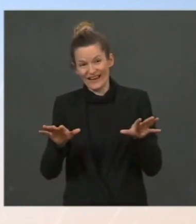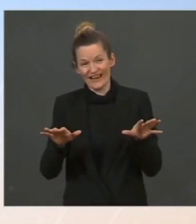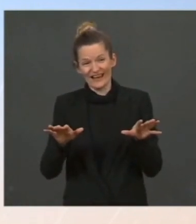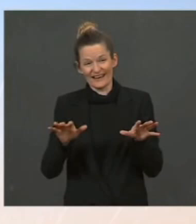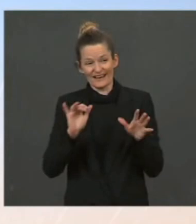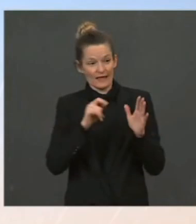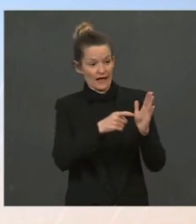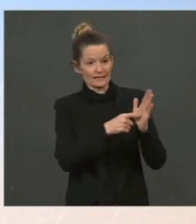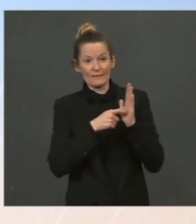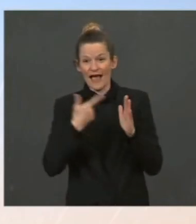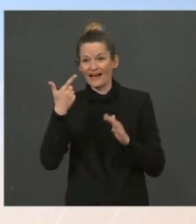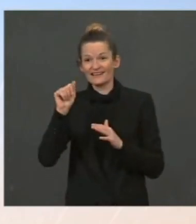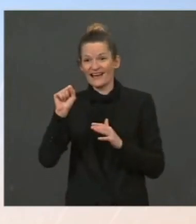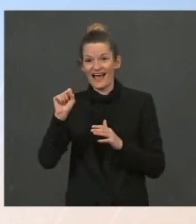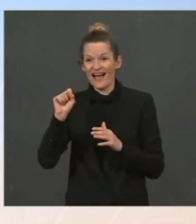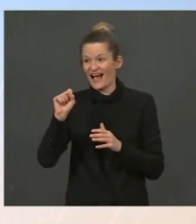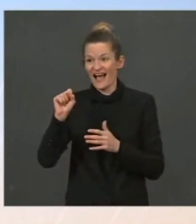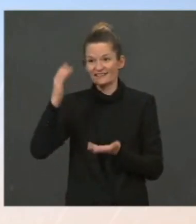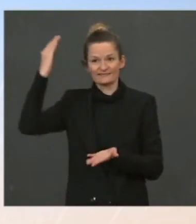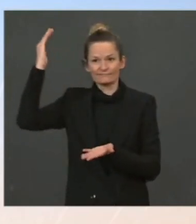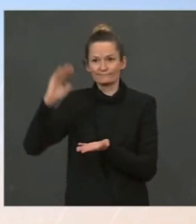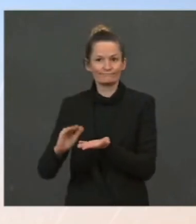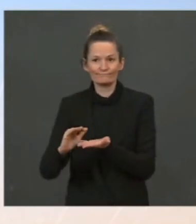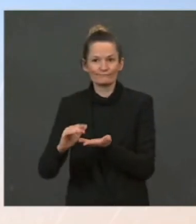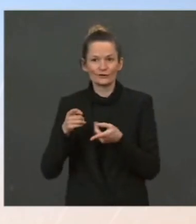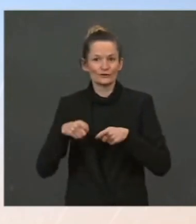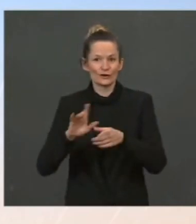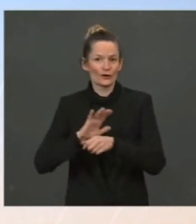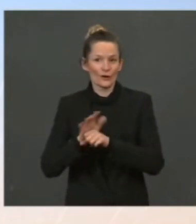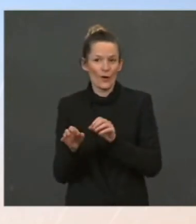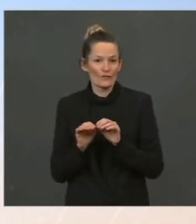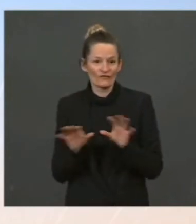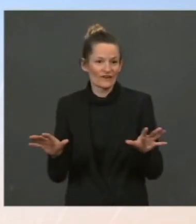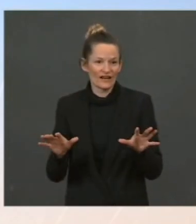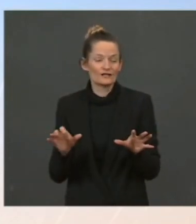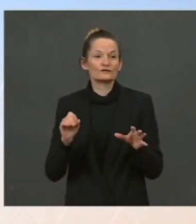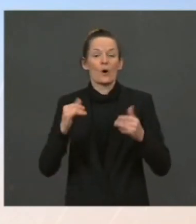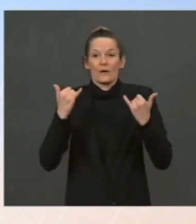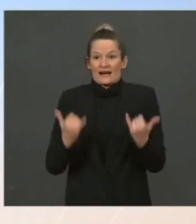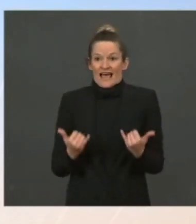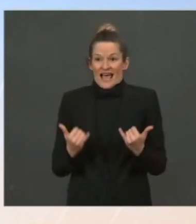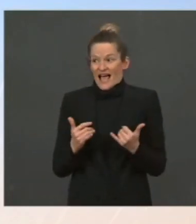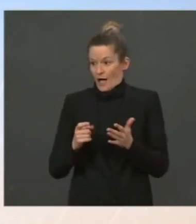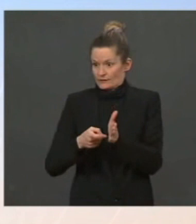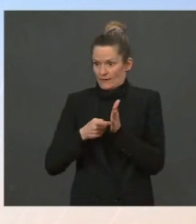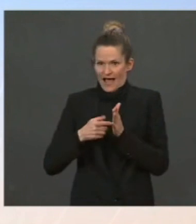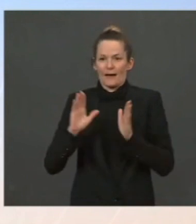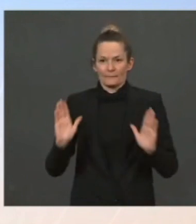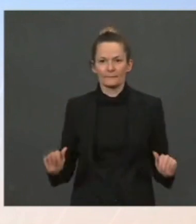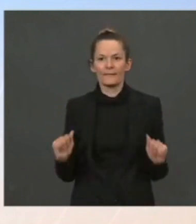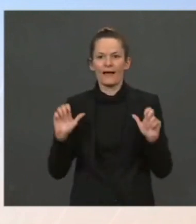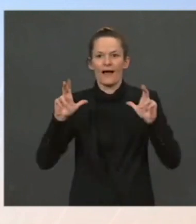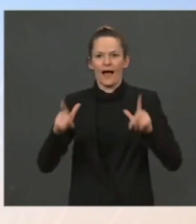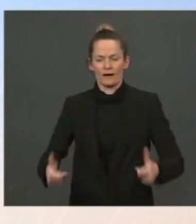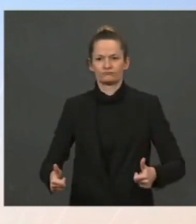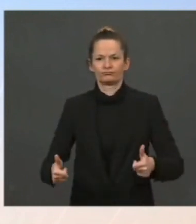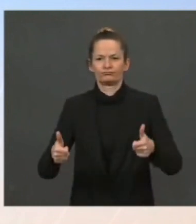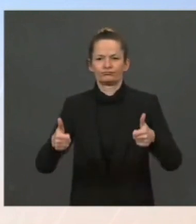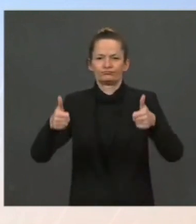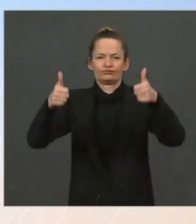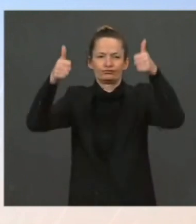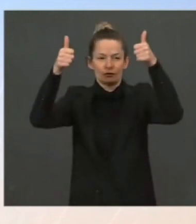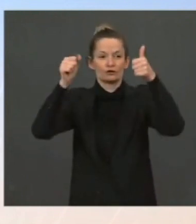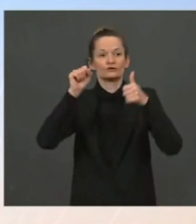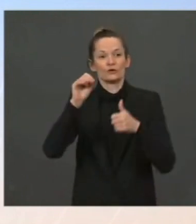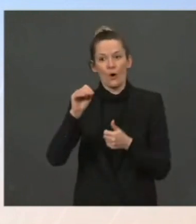demand is high, the price goes up. demand now has exceeded supply. And we are doing our part to make sure that we can alleviate as much of that